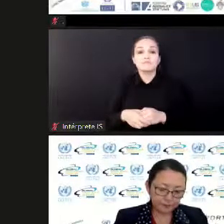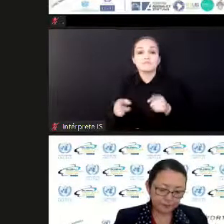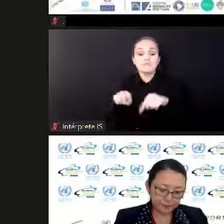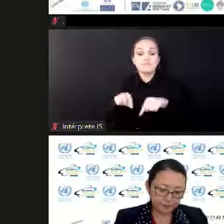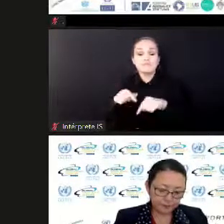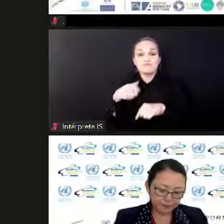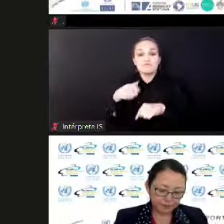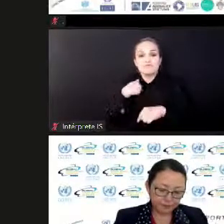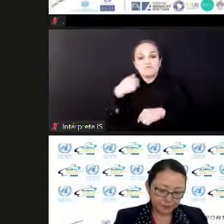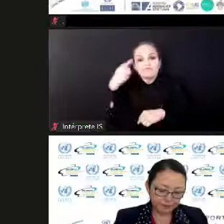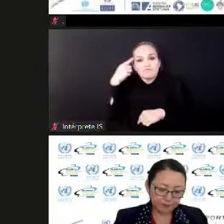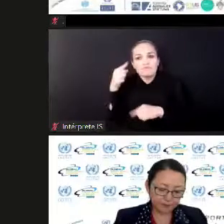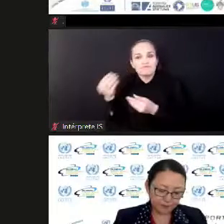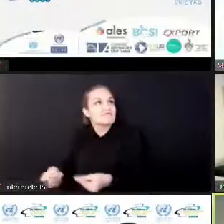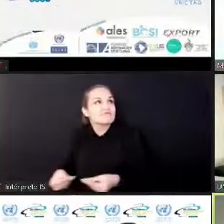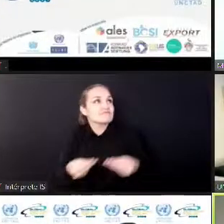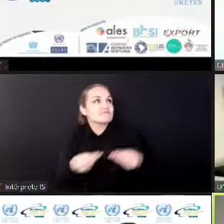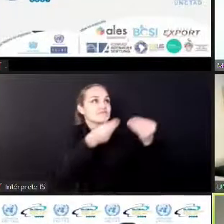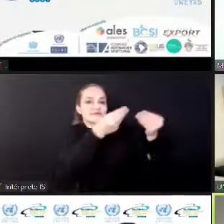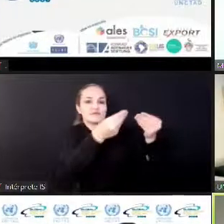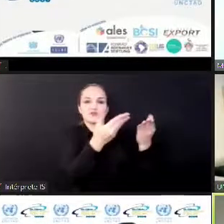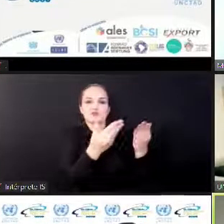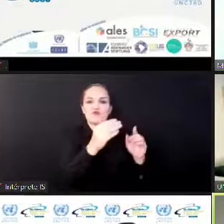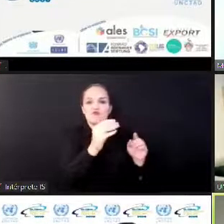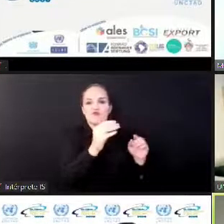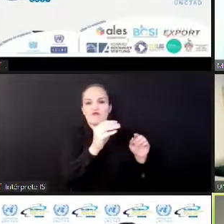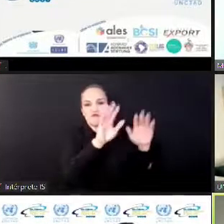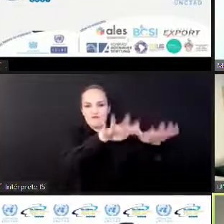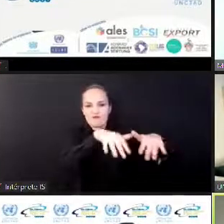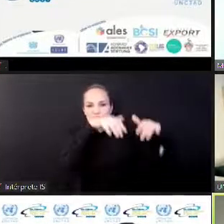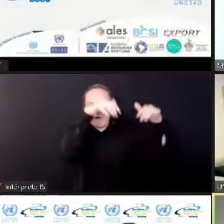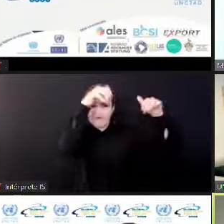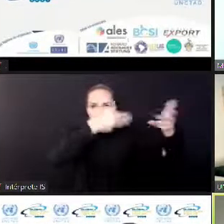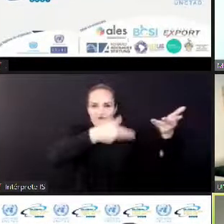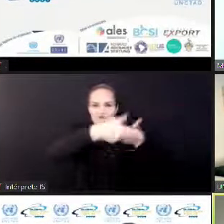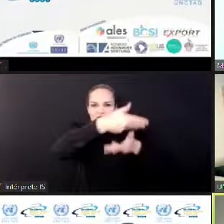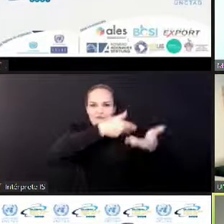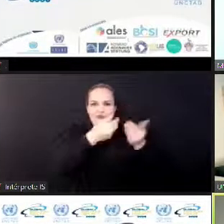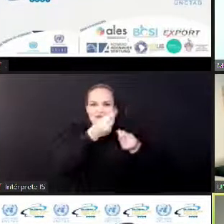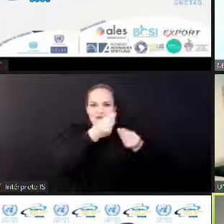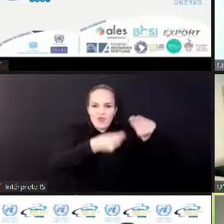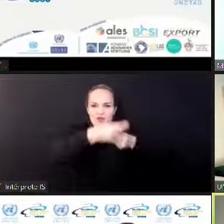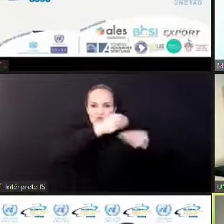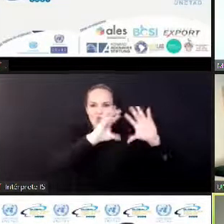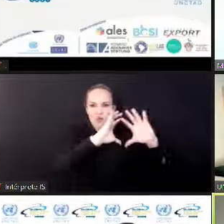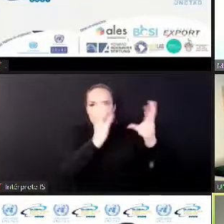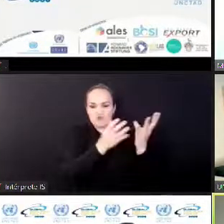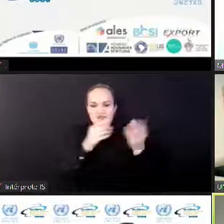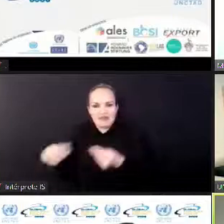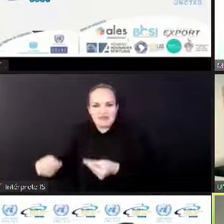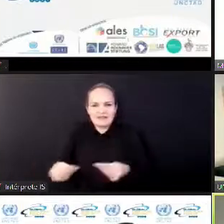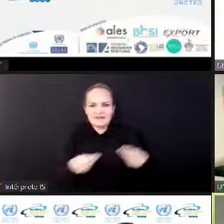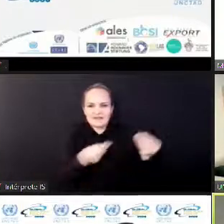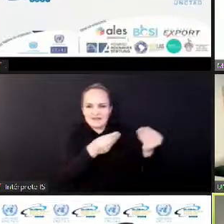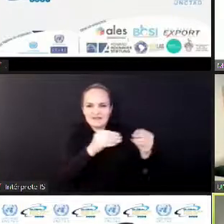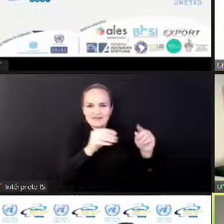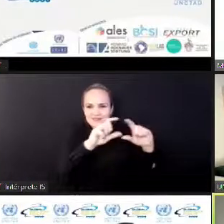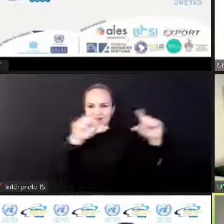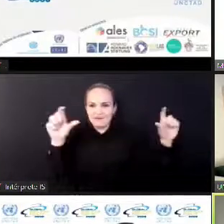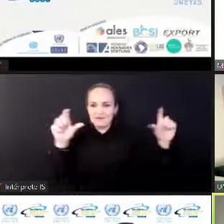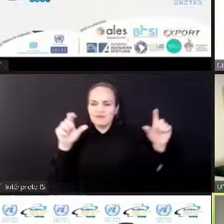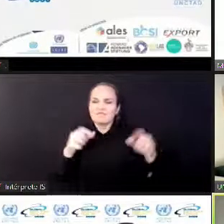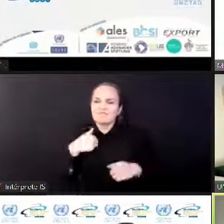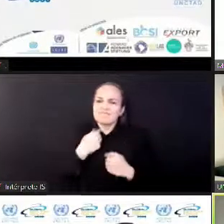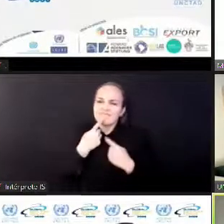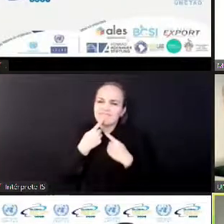that, with respect to intellectual property. I will stop here now, and I apologize very much if you can hear the noise in the